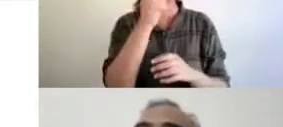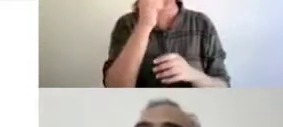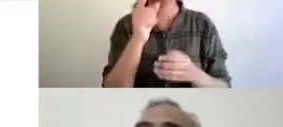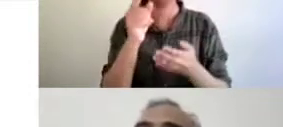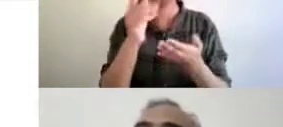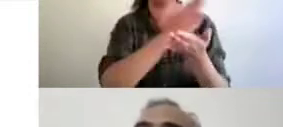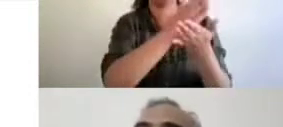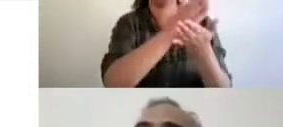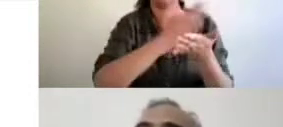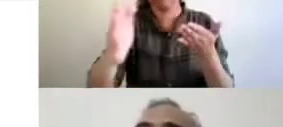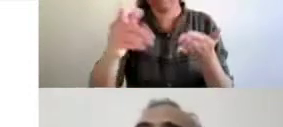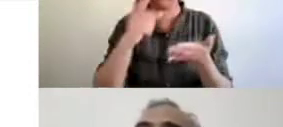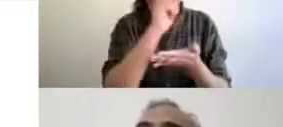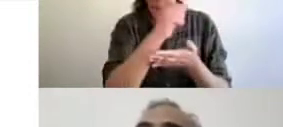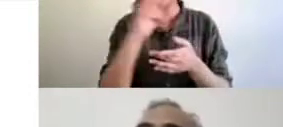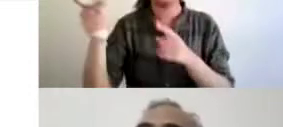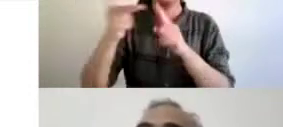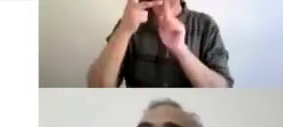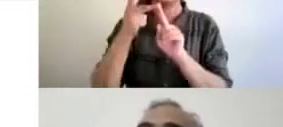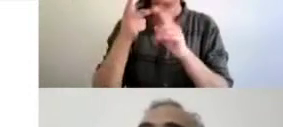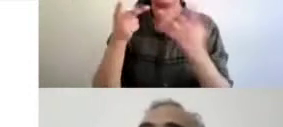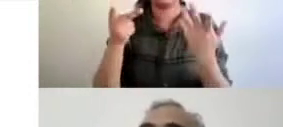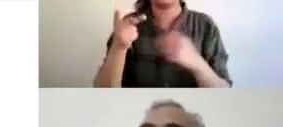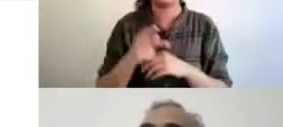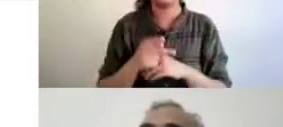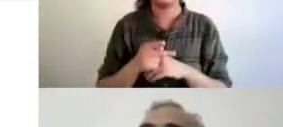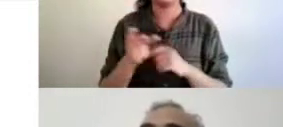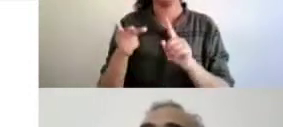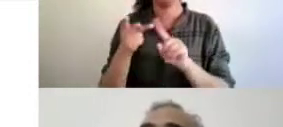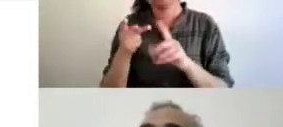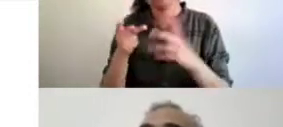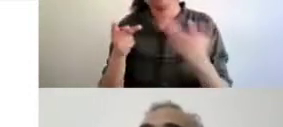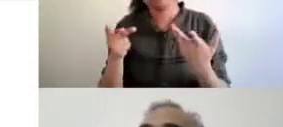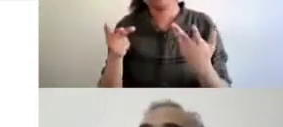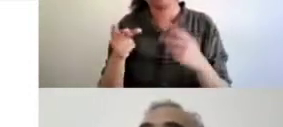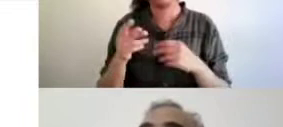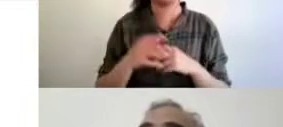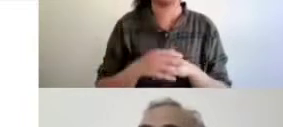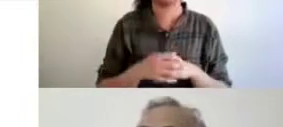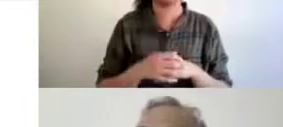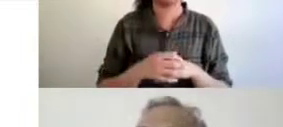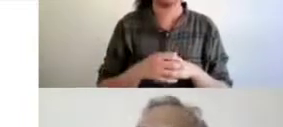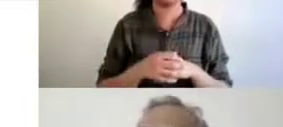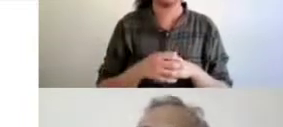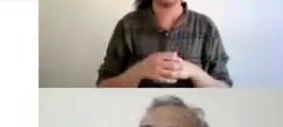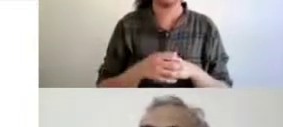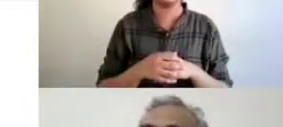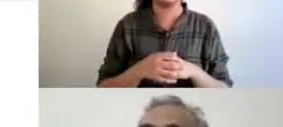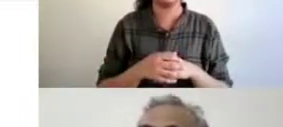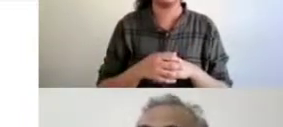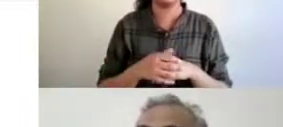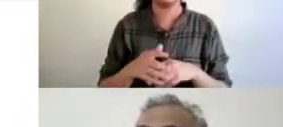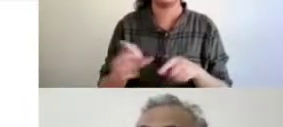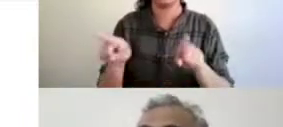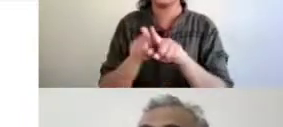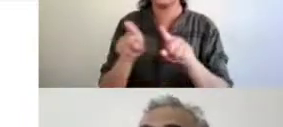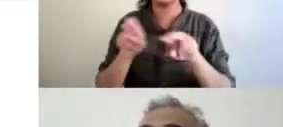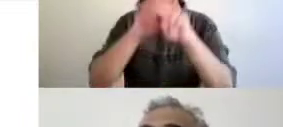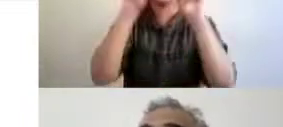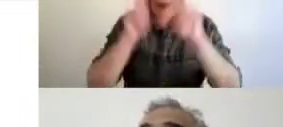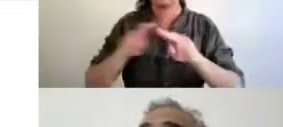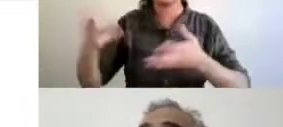hurdle and the second provision of course is that it it allowed international exchange